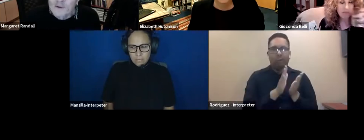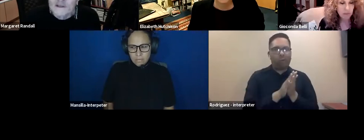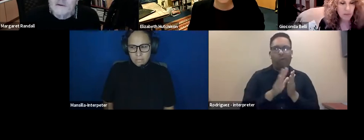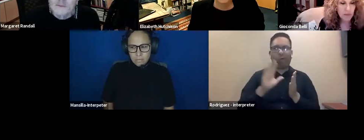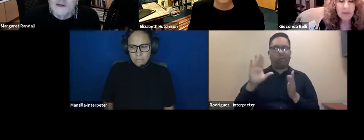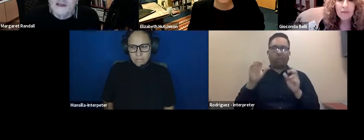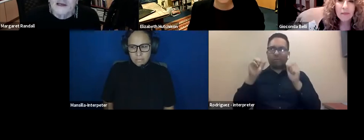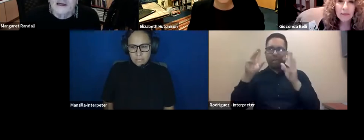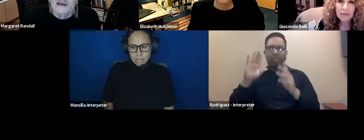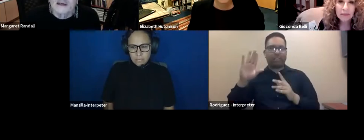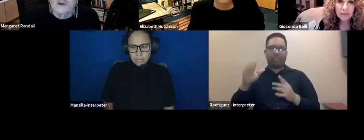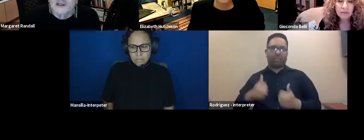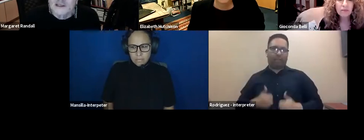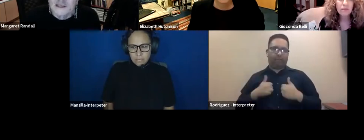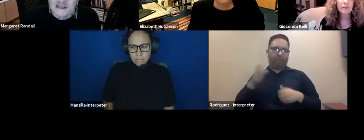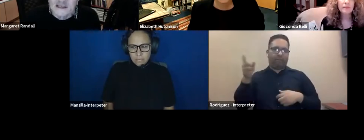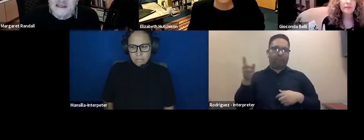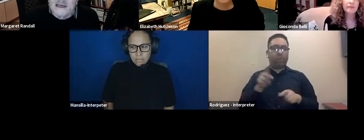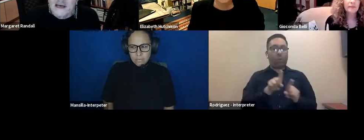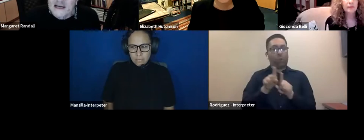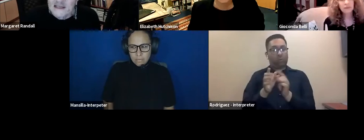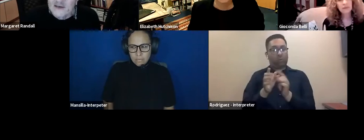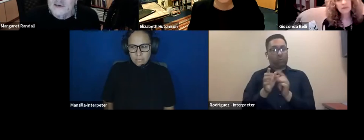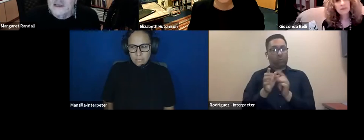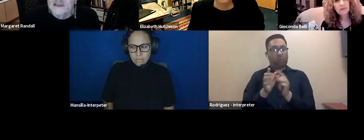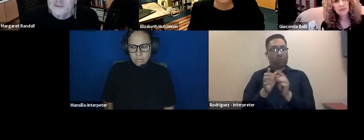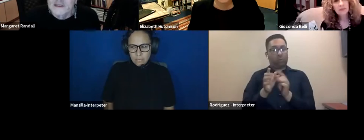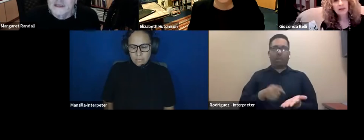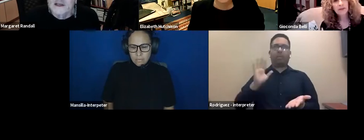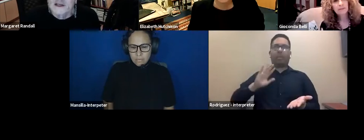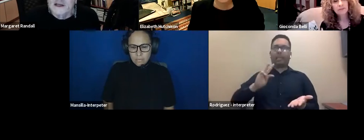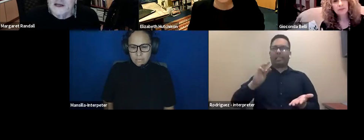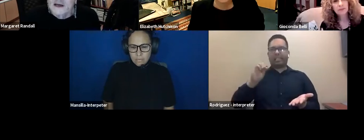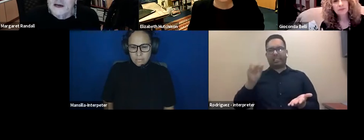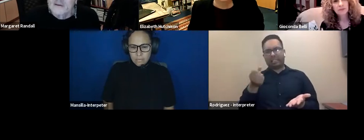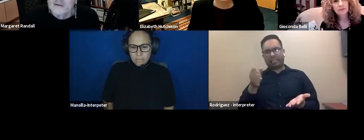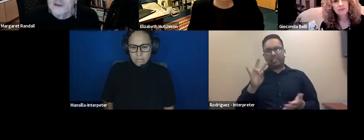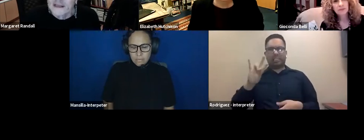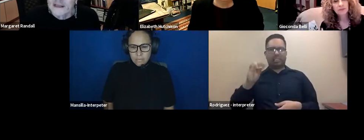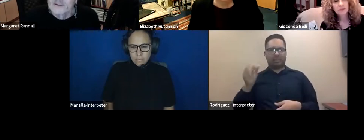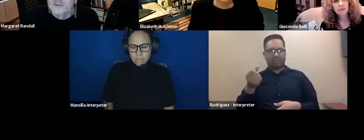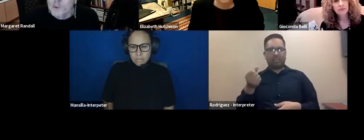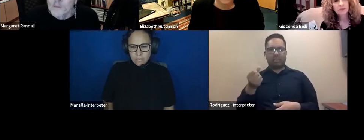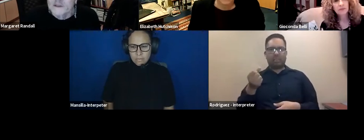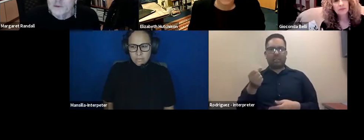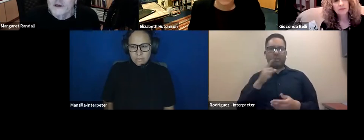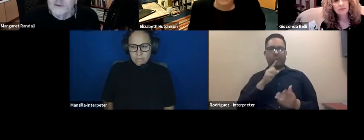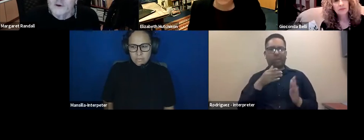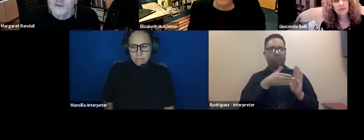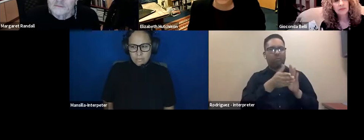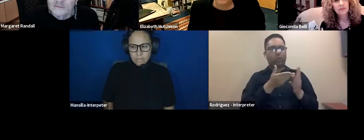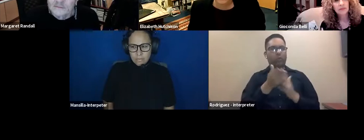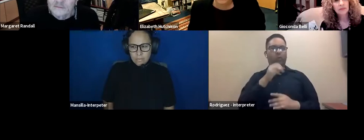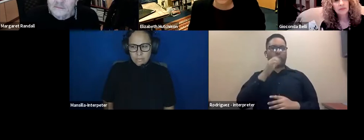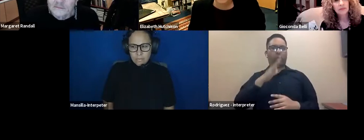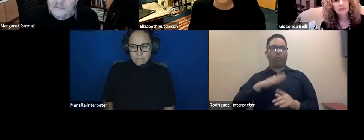but also a book that in which the 60s and 70s are particularly reflected from a woman's point of